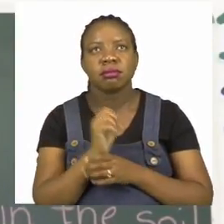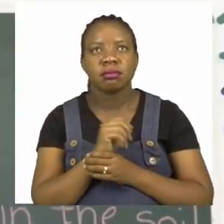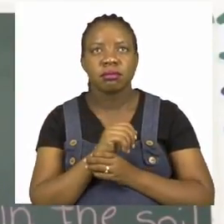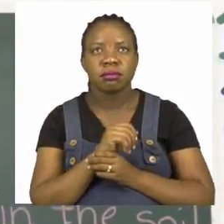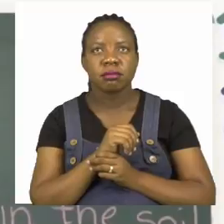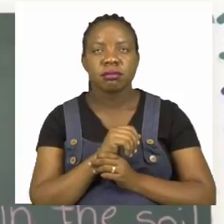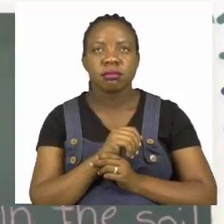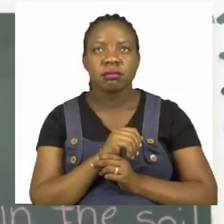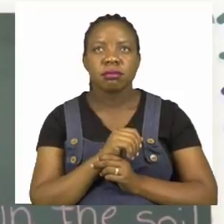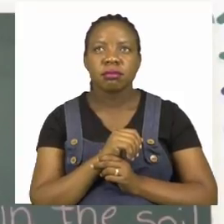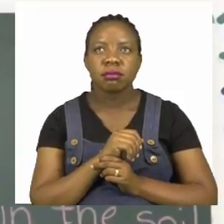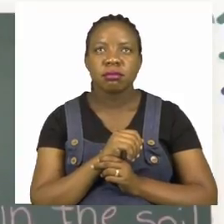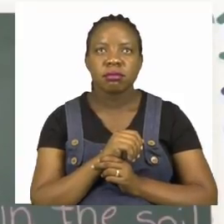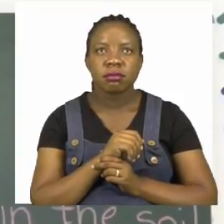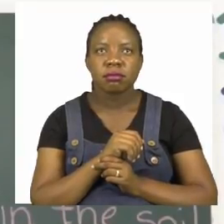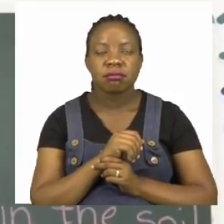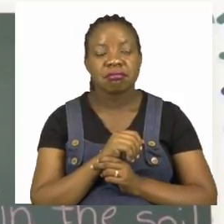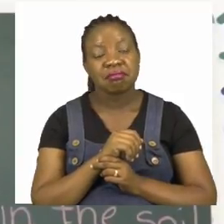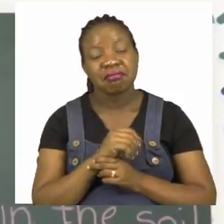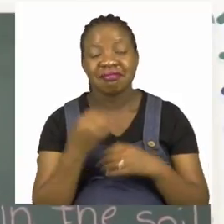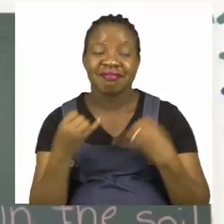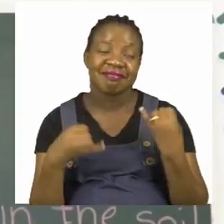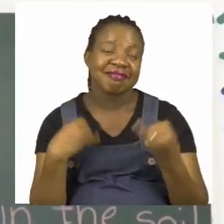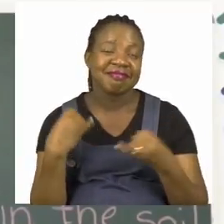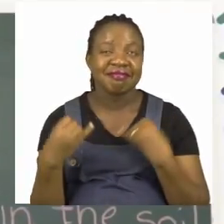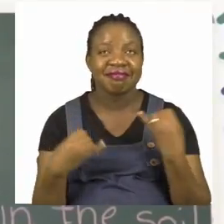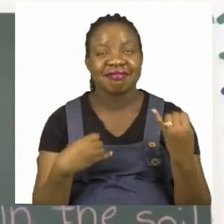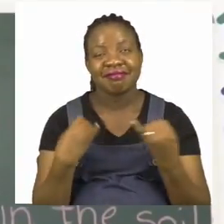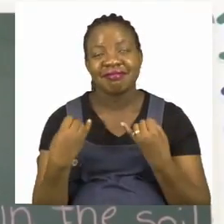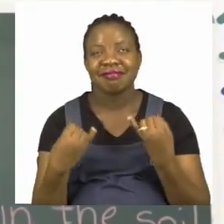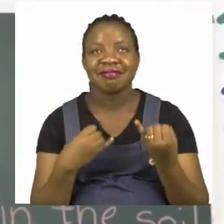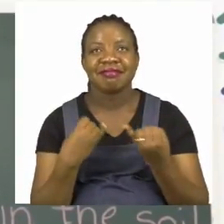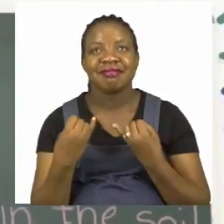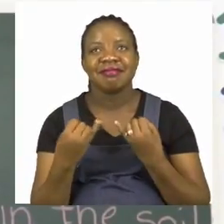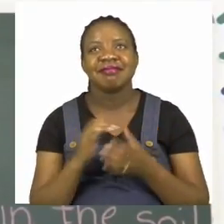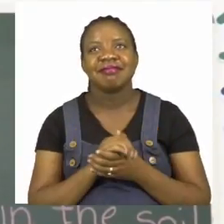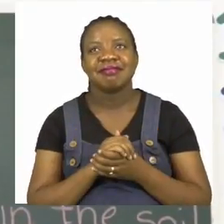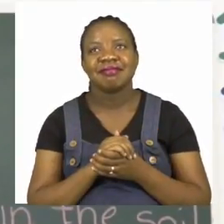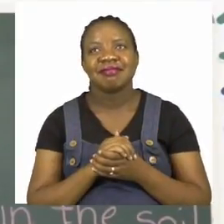we are going to have so much fun with the